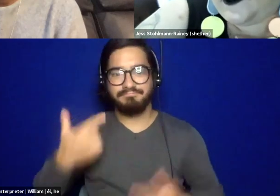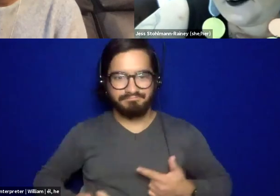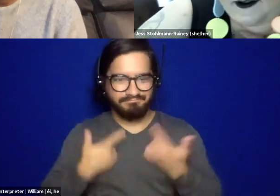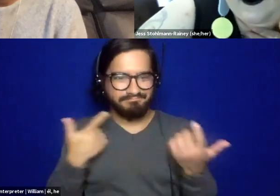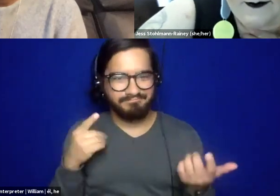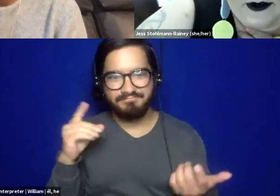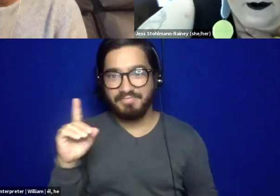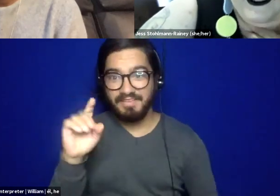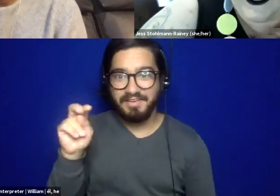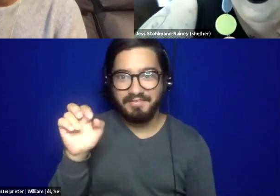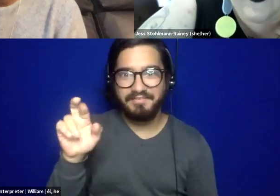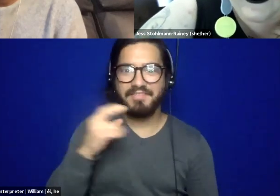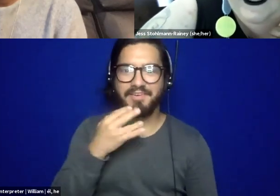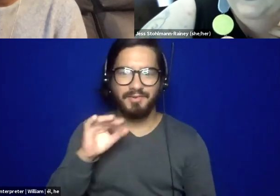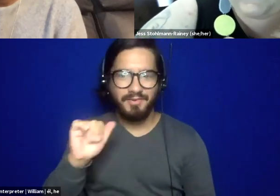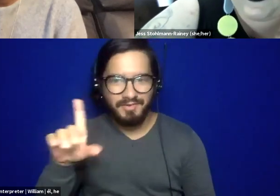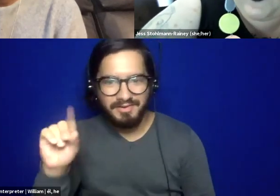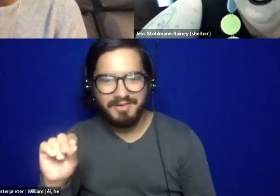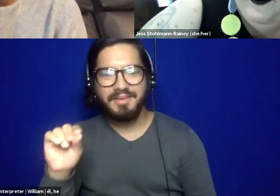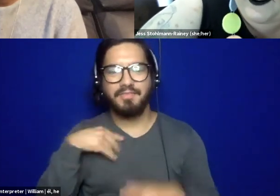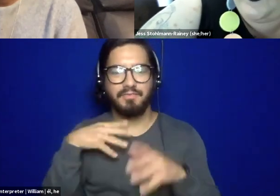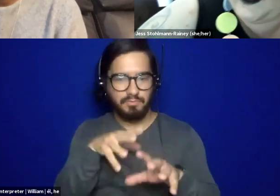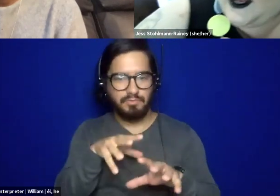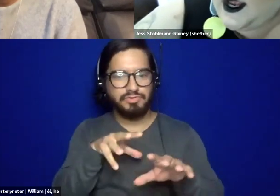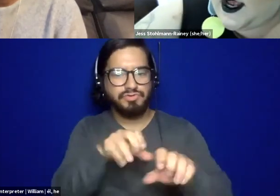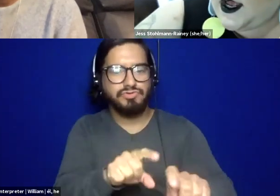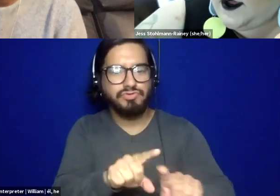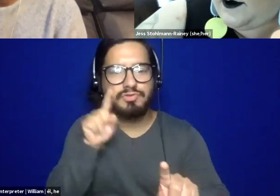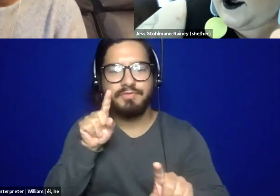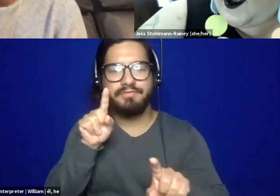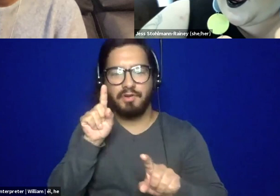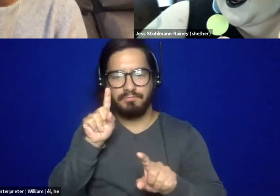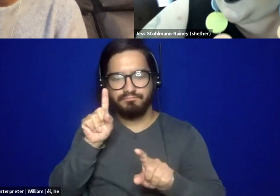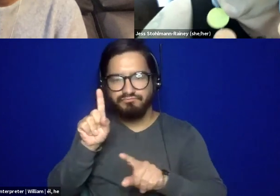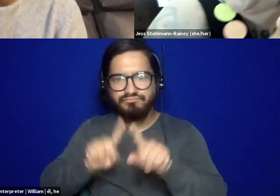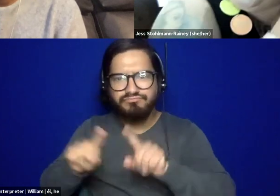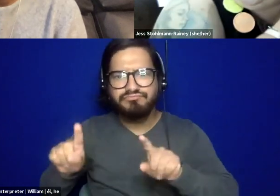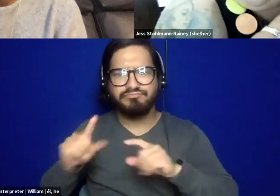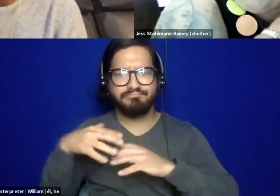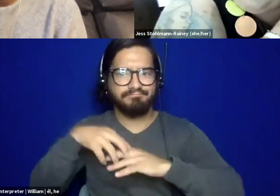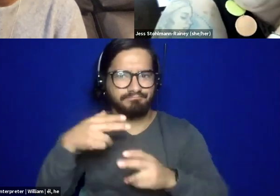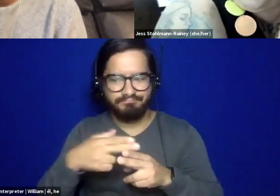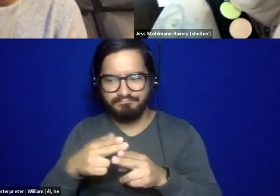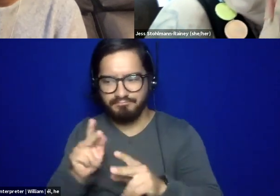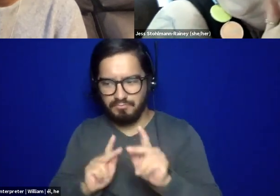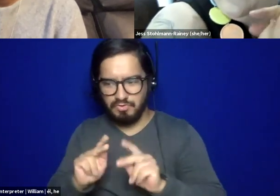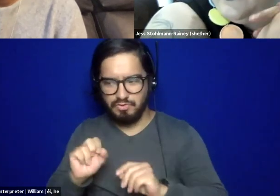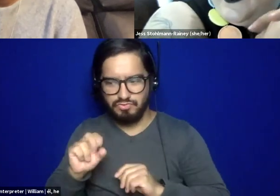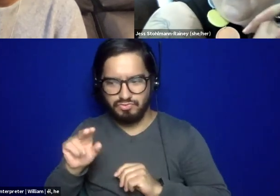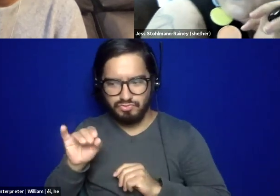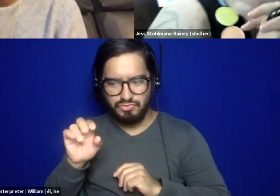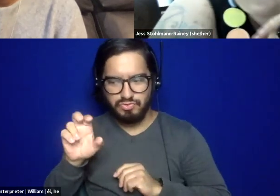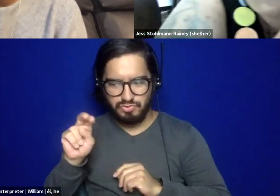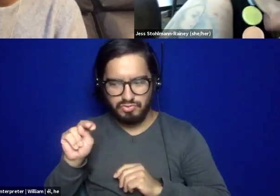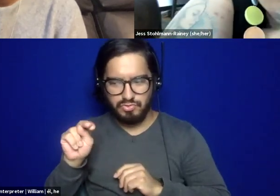which is Lynn Stillman from the Arapaho, Cheyenne, Ute, and Sioux people. I am a fat white femme